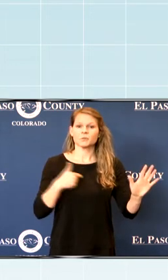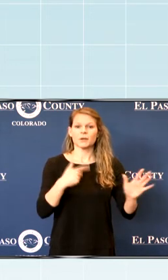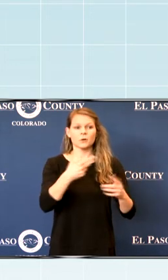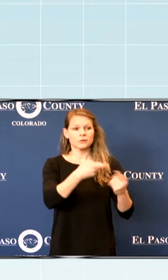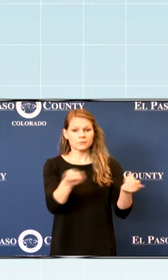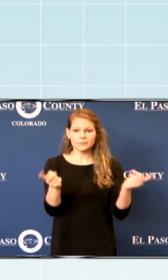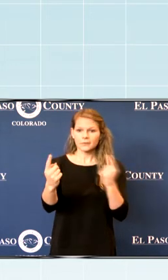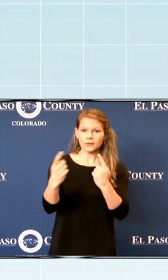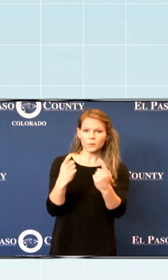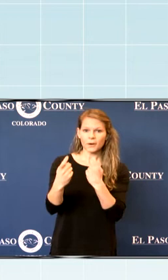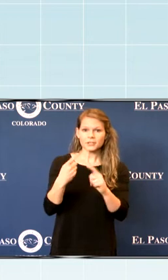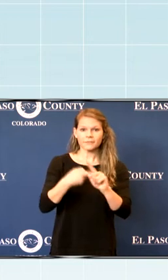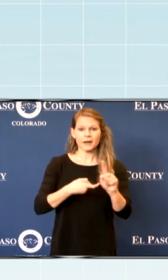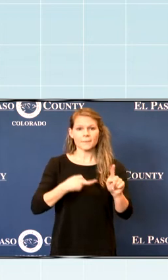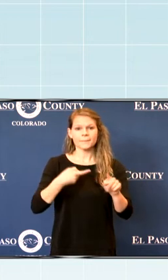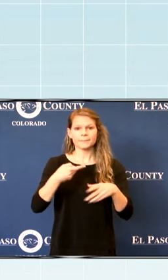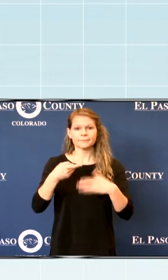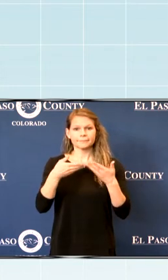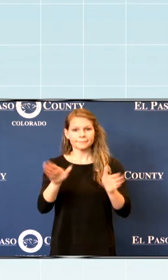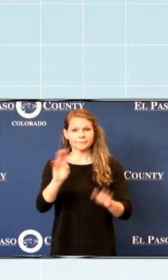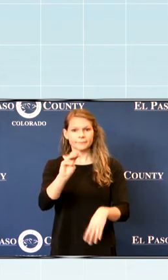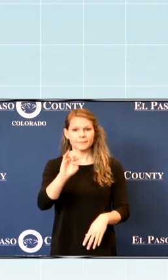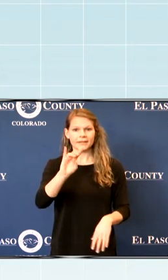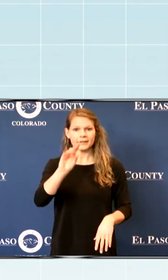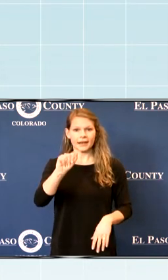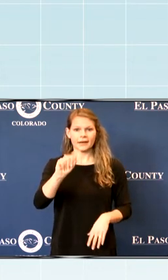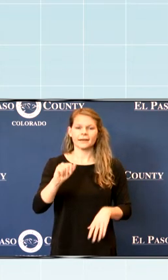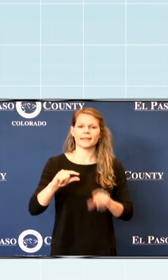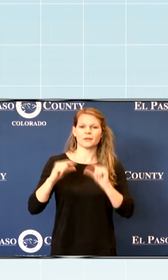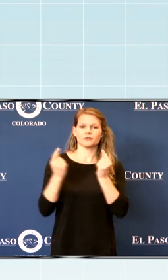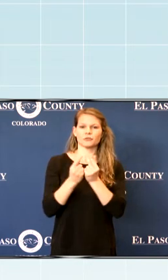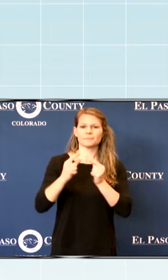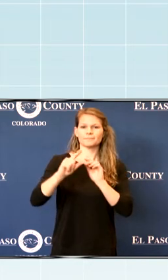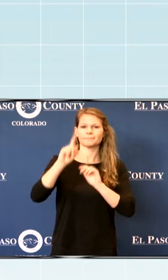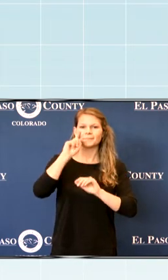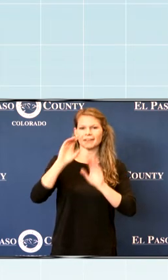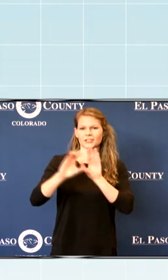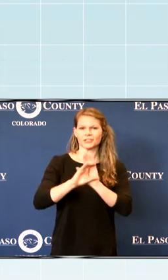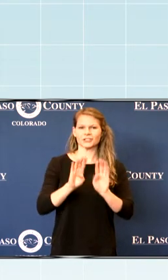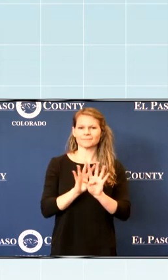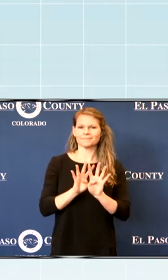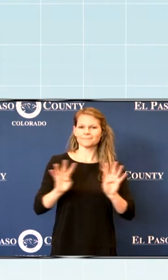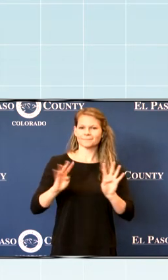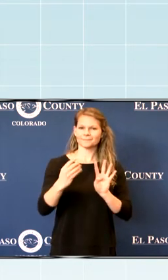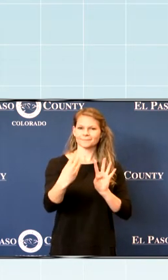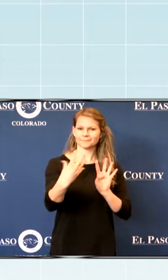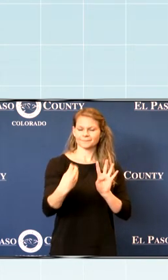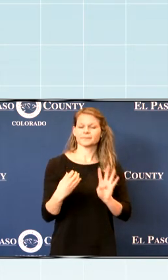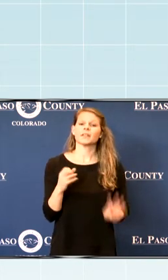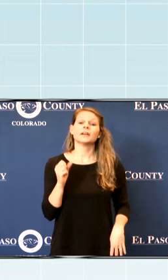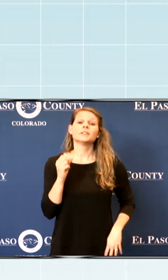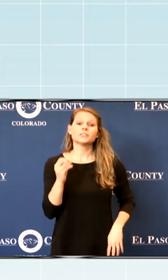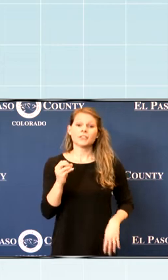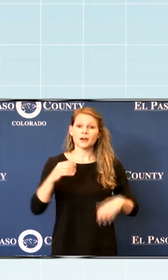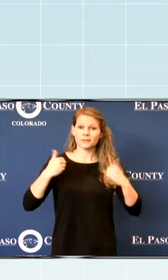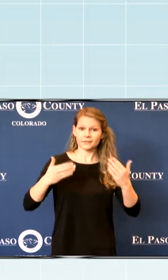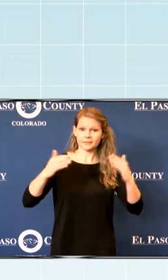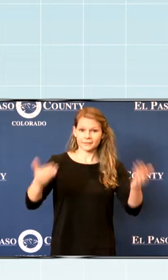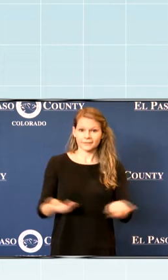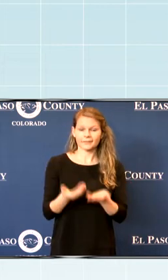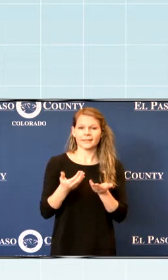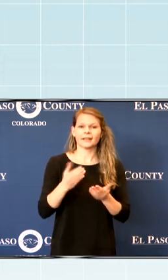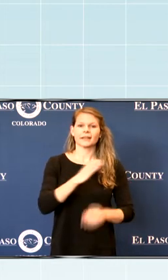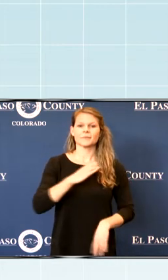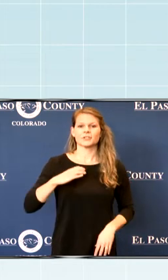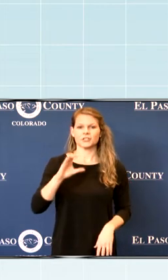any questions from the media and we'll have a group picture with all the recipient organizations. So, I'd to welcome Commissioner Kami